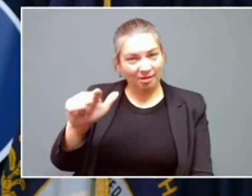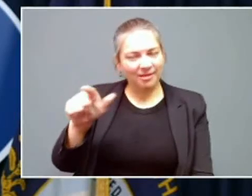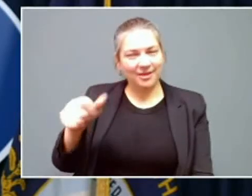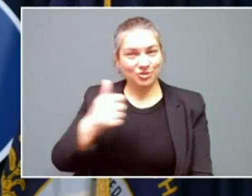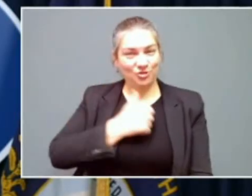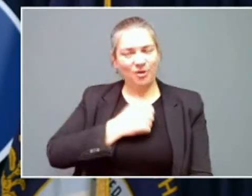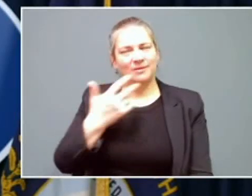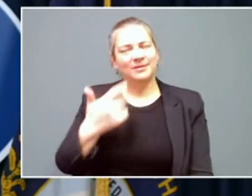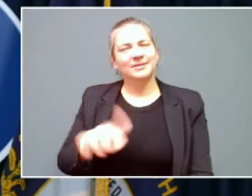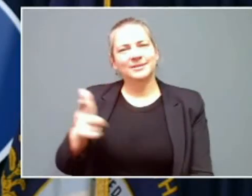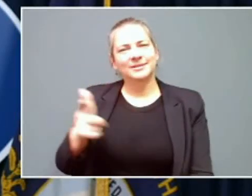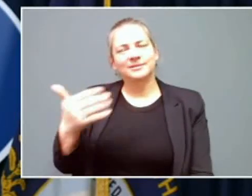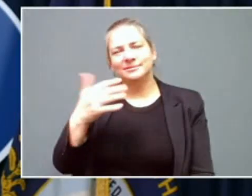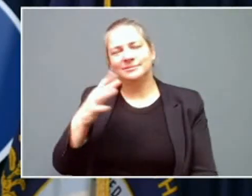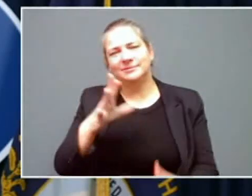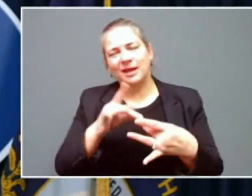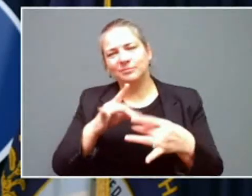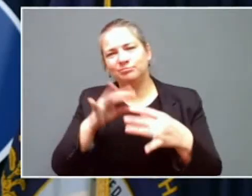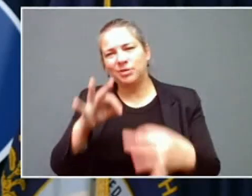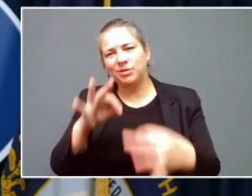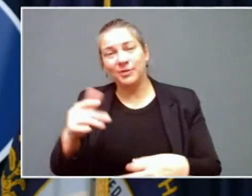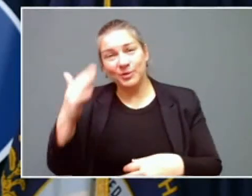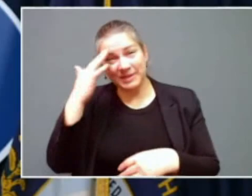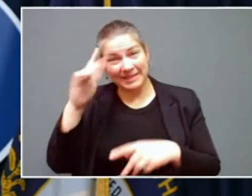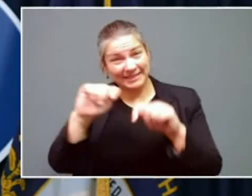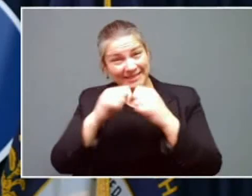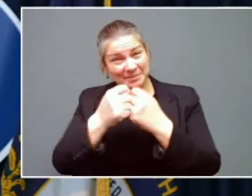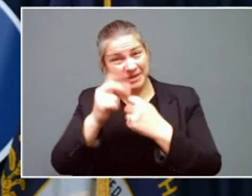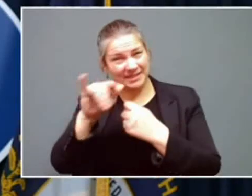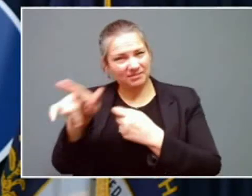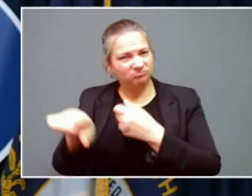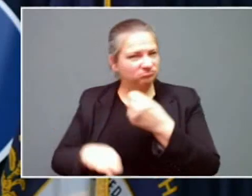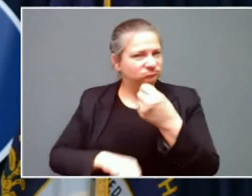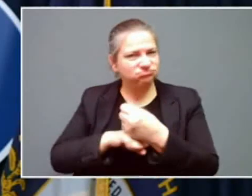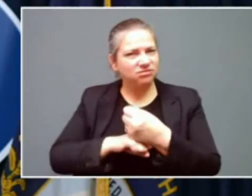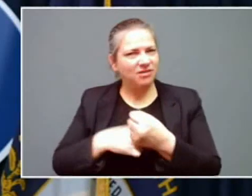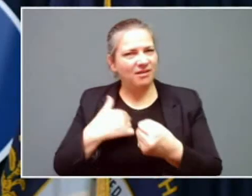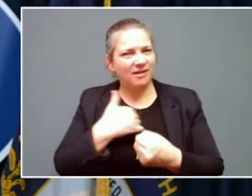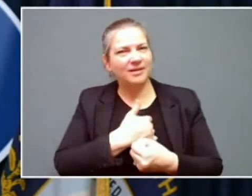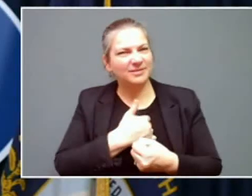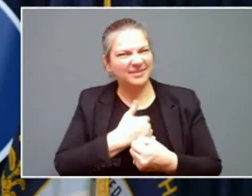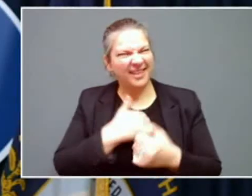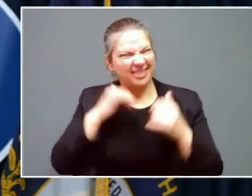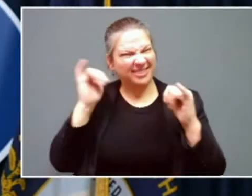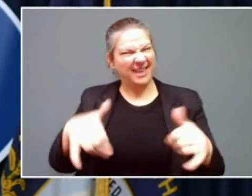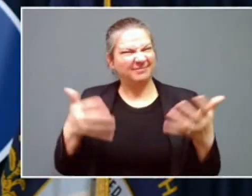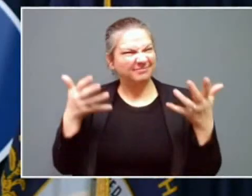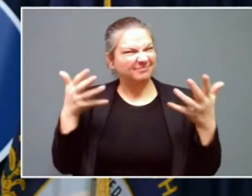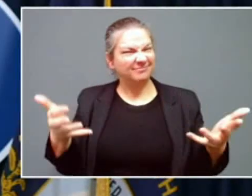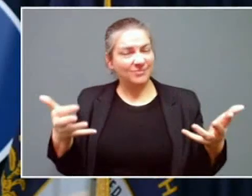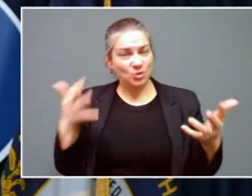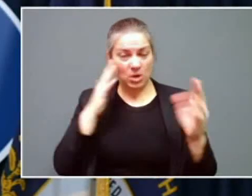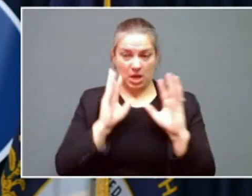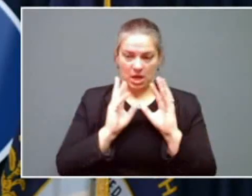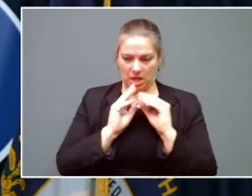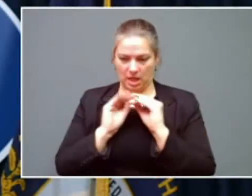have this Team Kentucky behind us because that's exactly what this represents. And the word collaboration, when I think of all